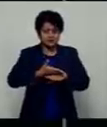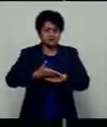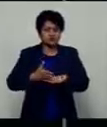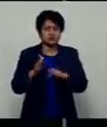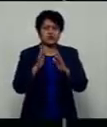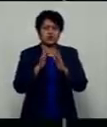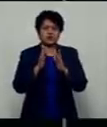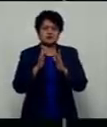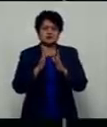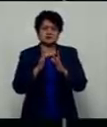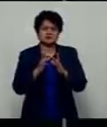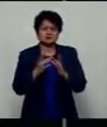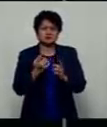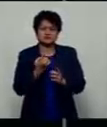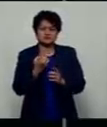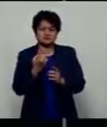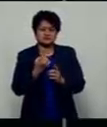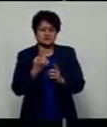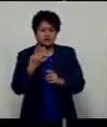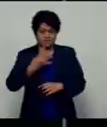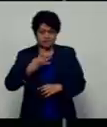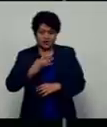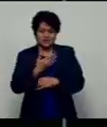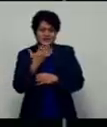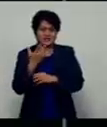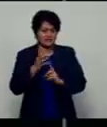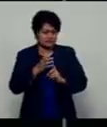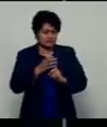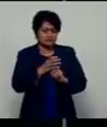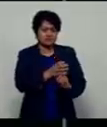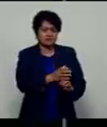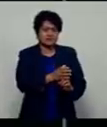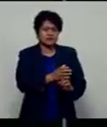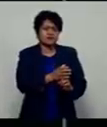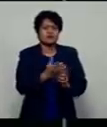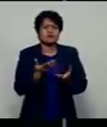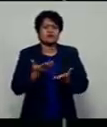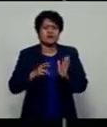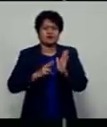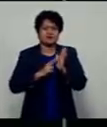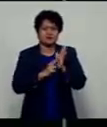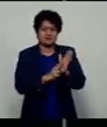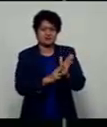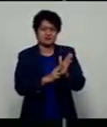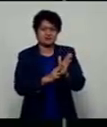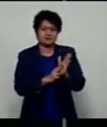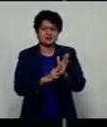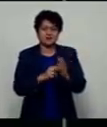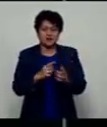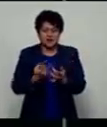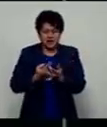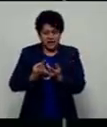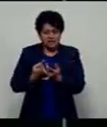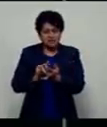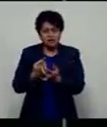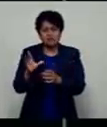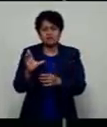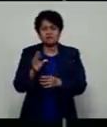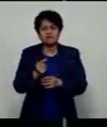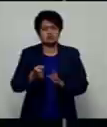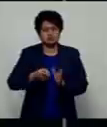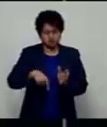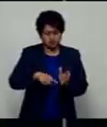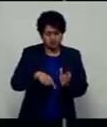contacts of cases who are undergoing 14 days of quarantine in facilities in Nandi, adding that the rest of the cases are from the